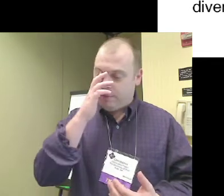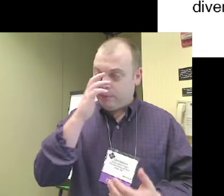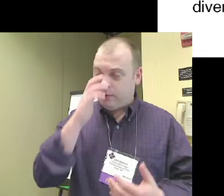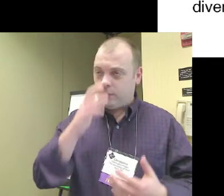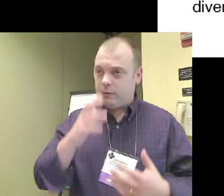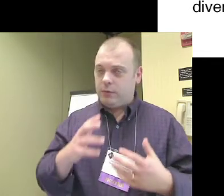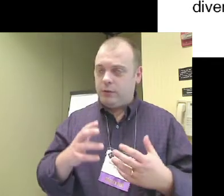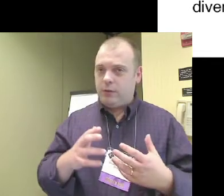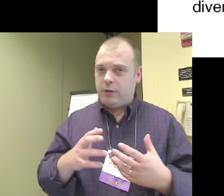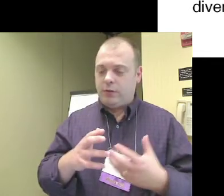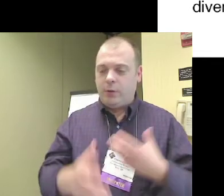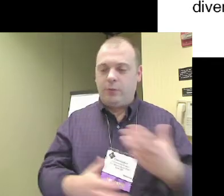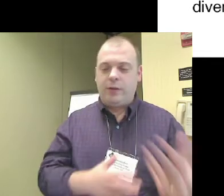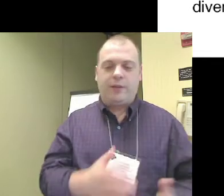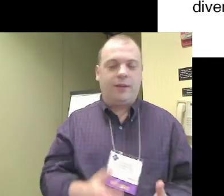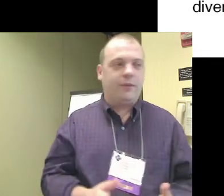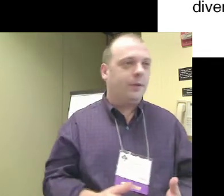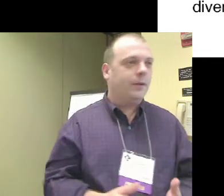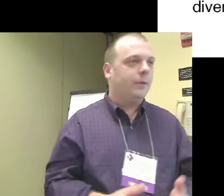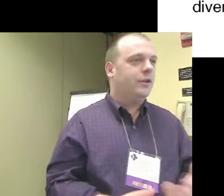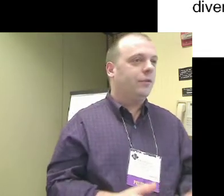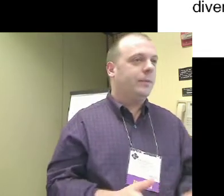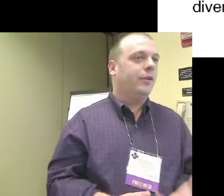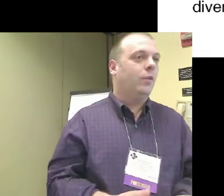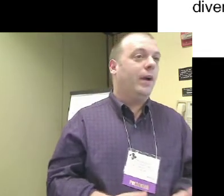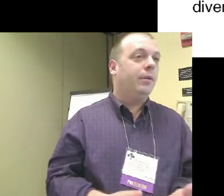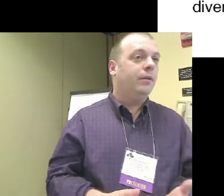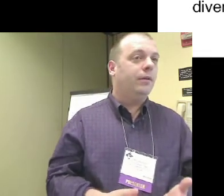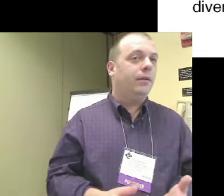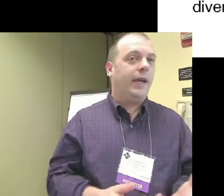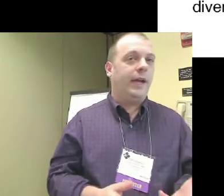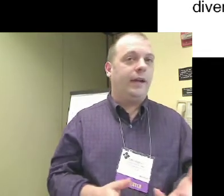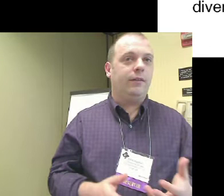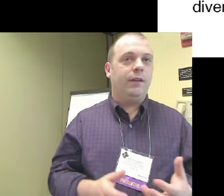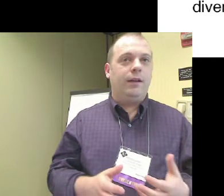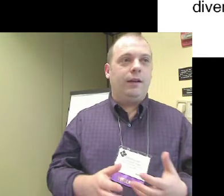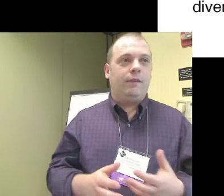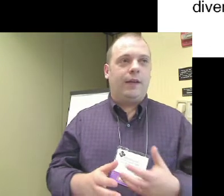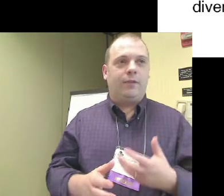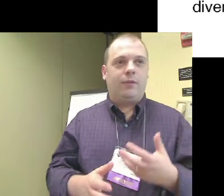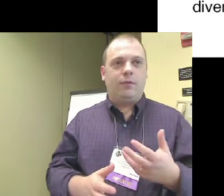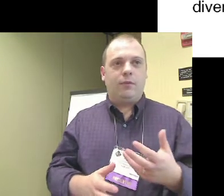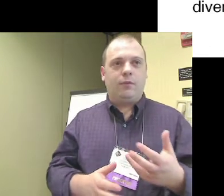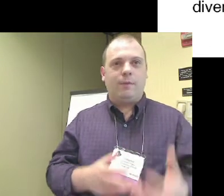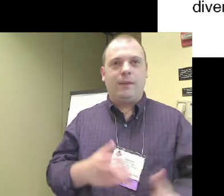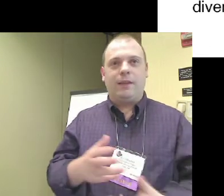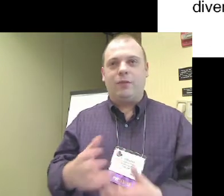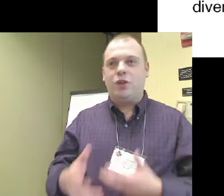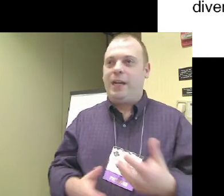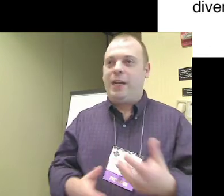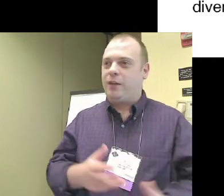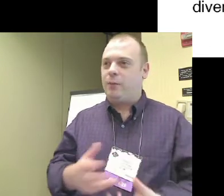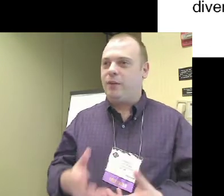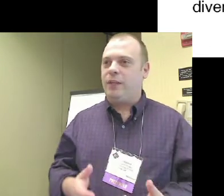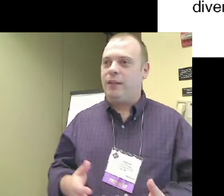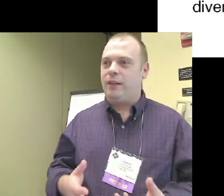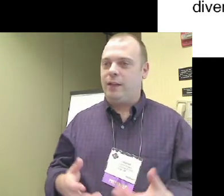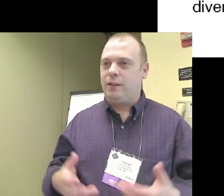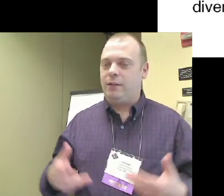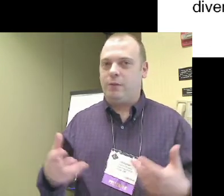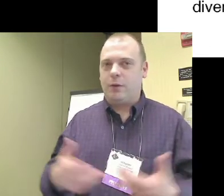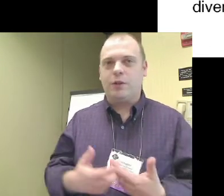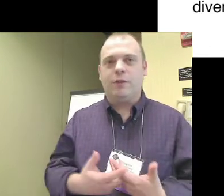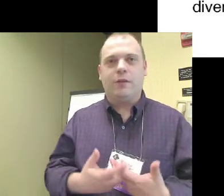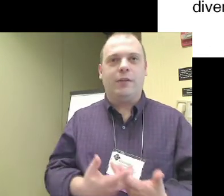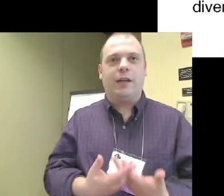A lot of people associate accessibility with just being on the web, and that's something that's changing as we see